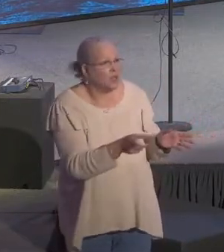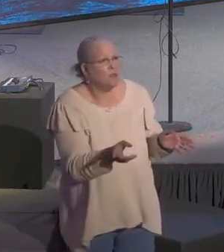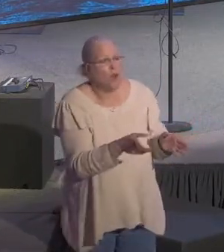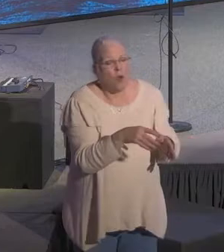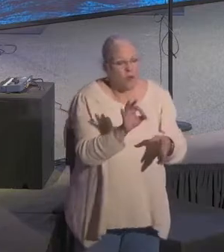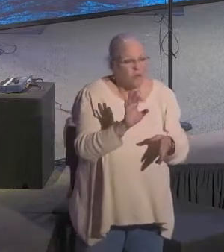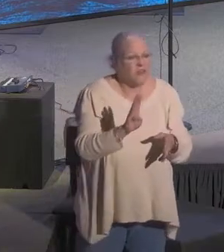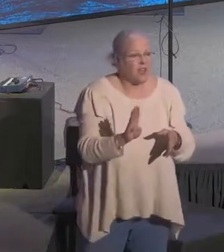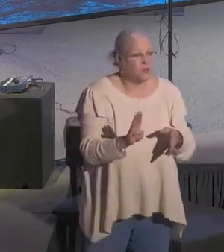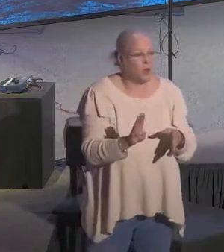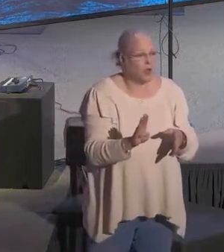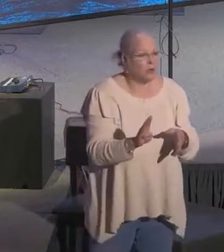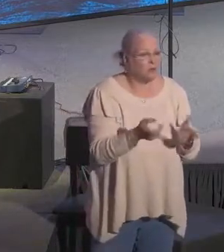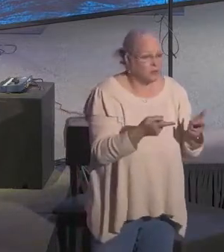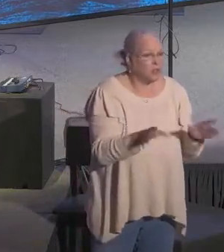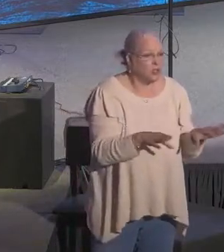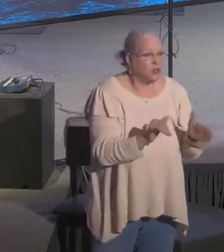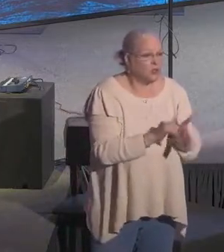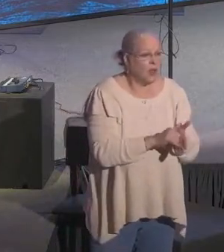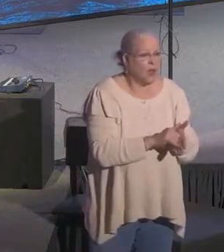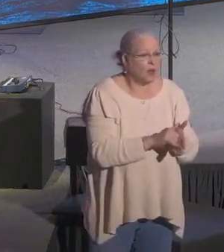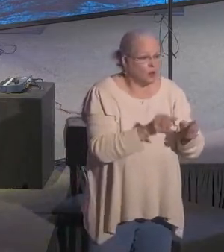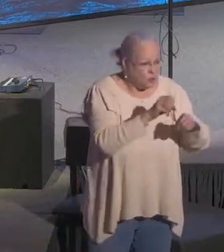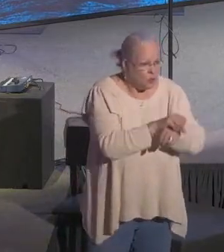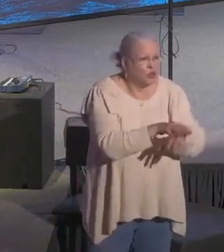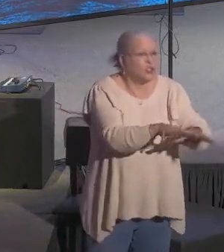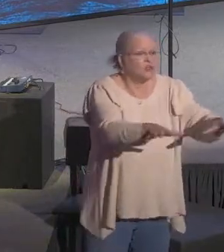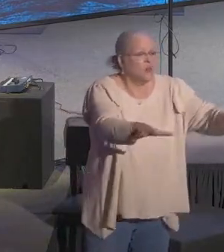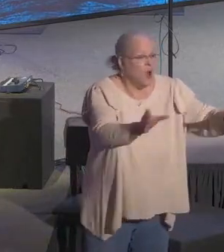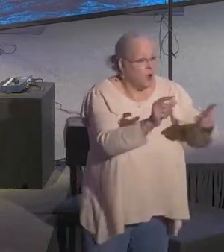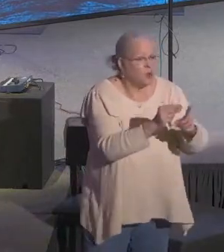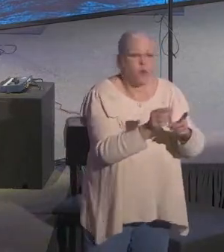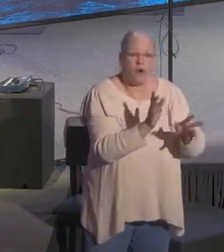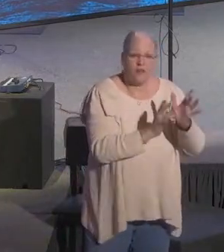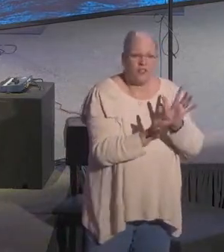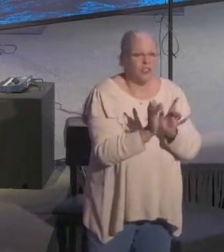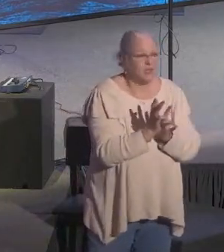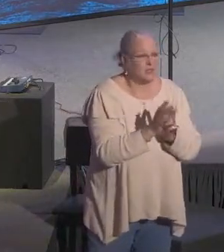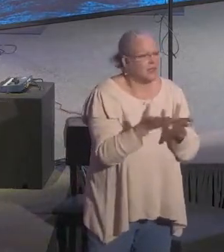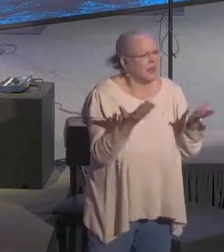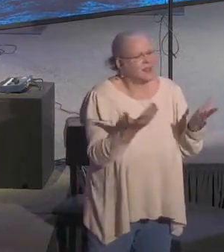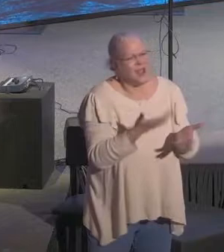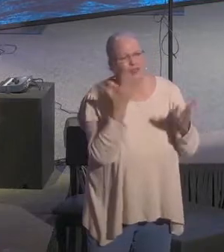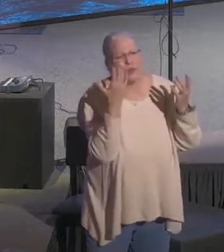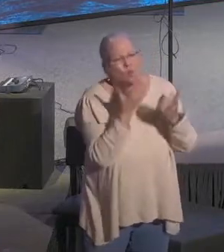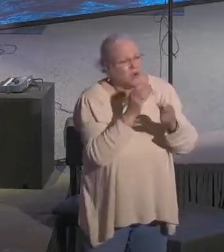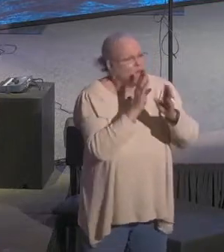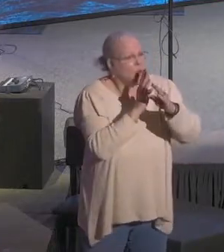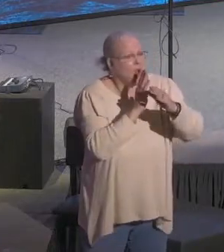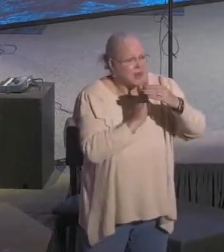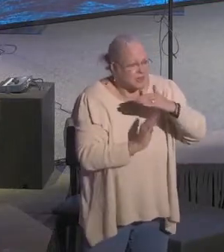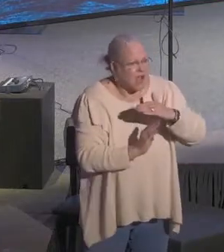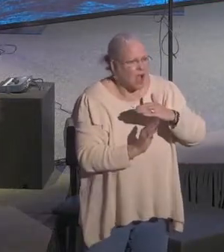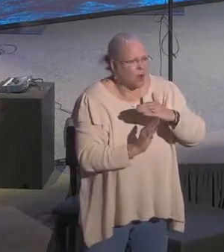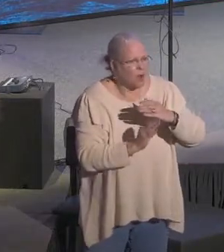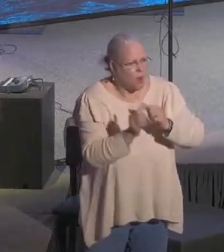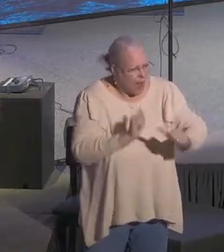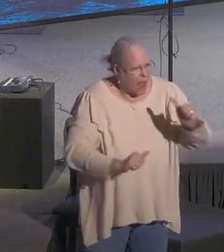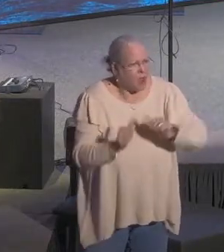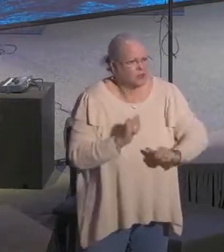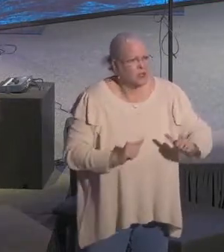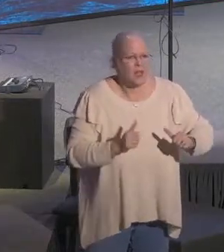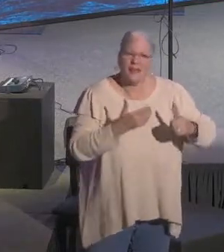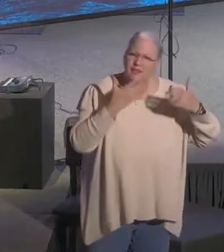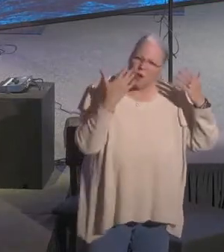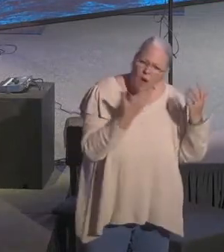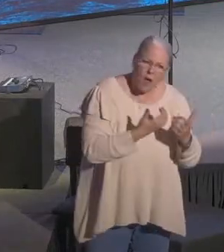to celebrate recovery because there's an amazing testimony happening. And I wanted to come in here. It is incredible. Those of you that were in that meeting,